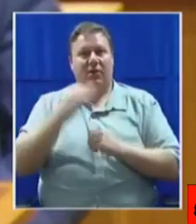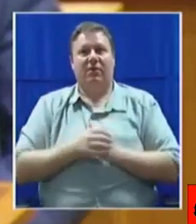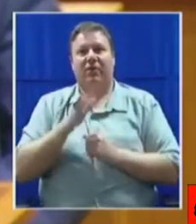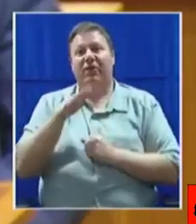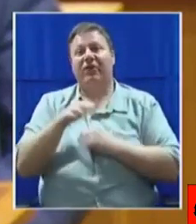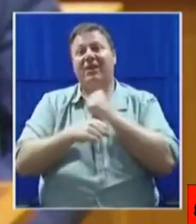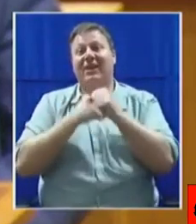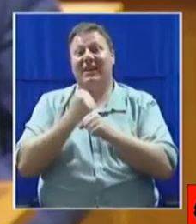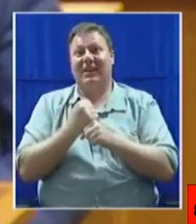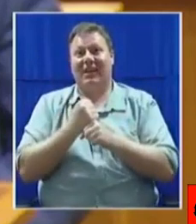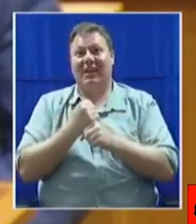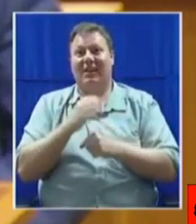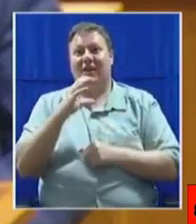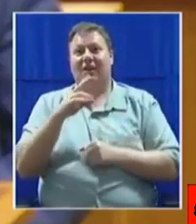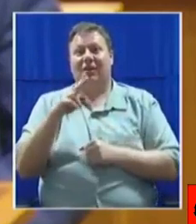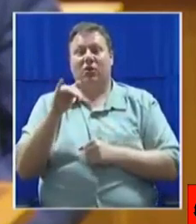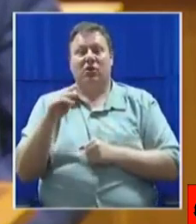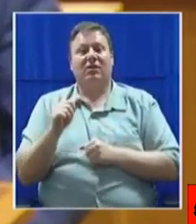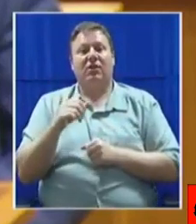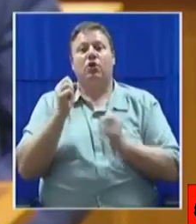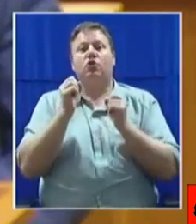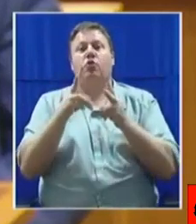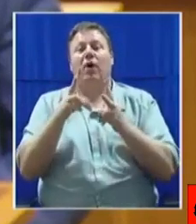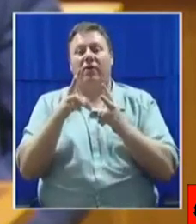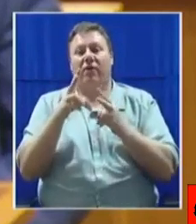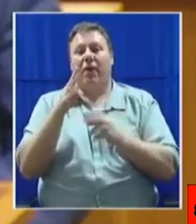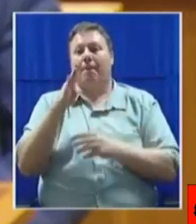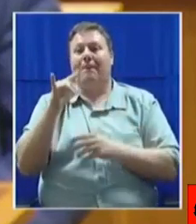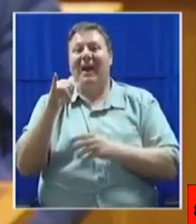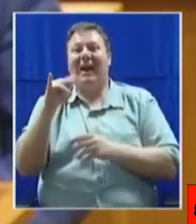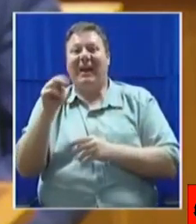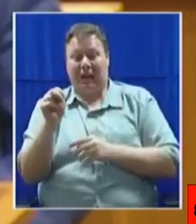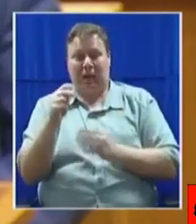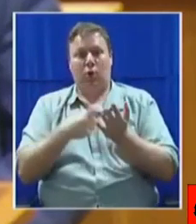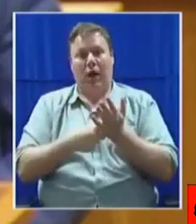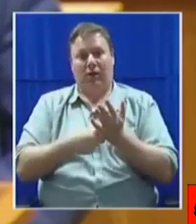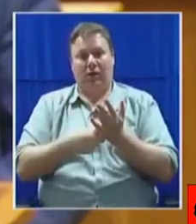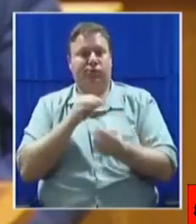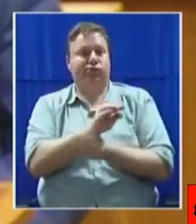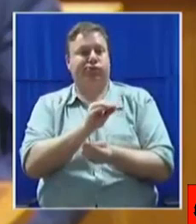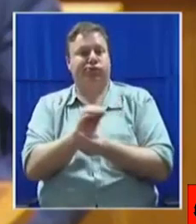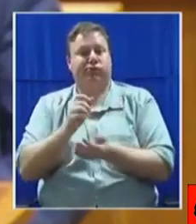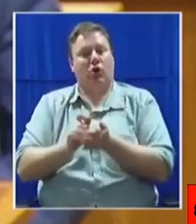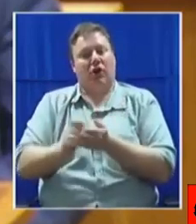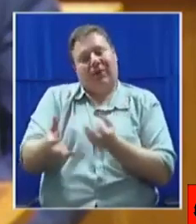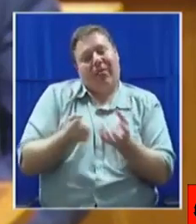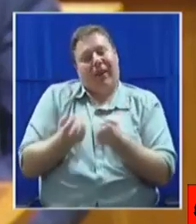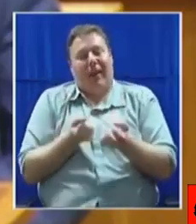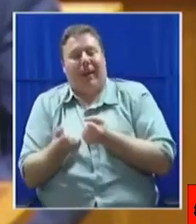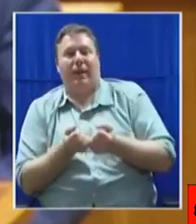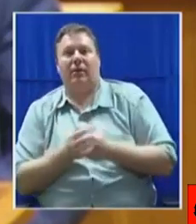gleaned contracts well over 12 billion rands from various government departments. In fact, in 2013,